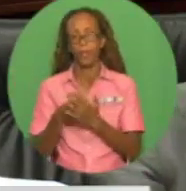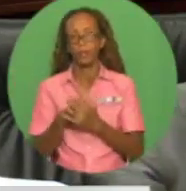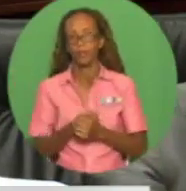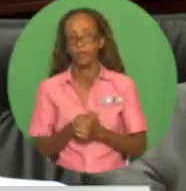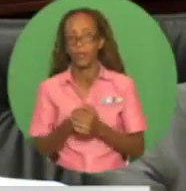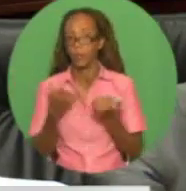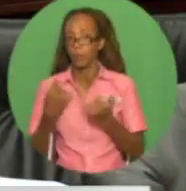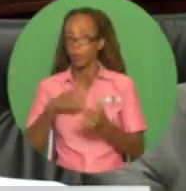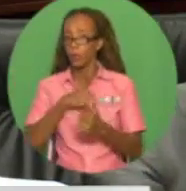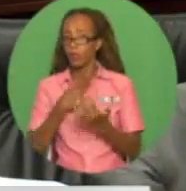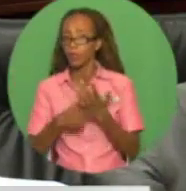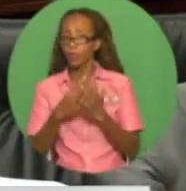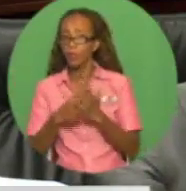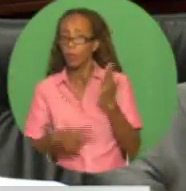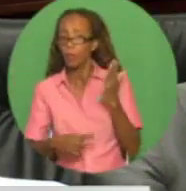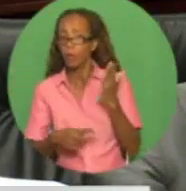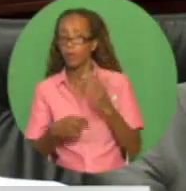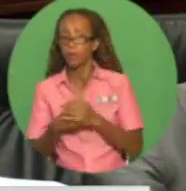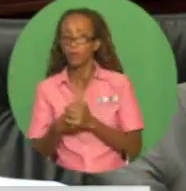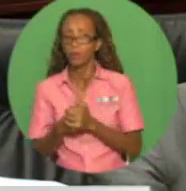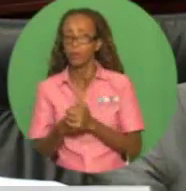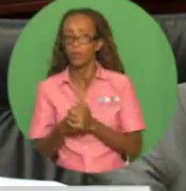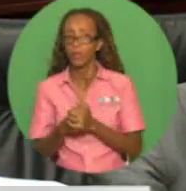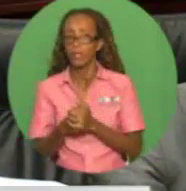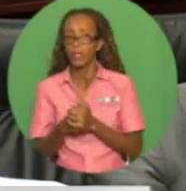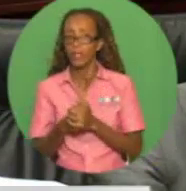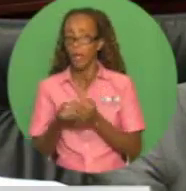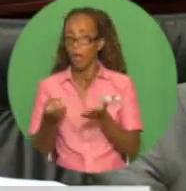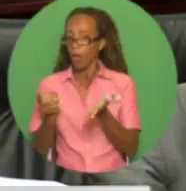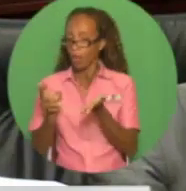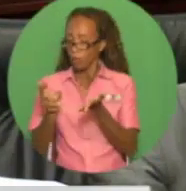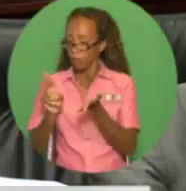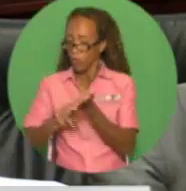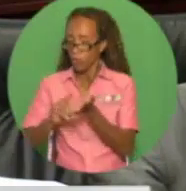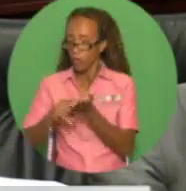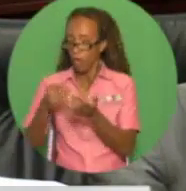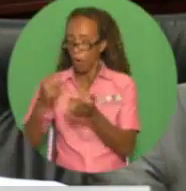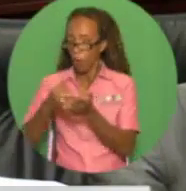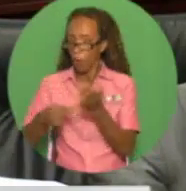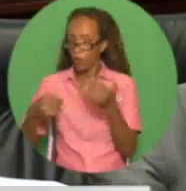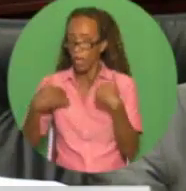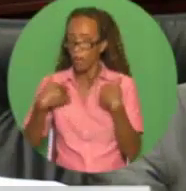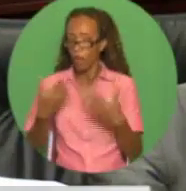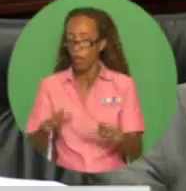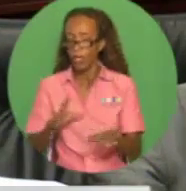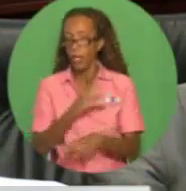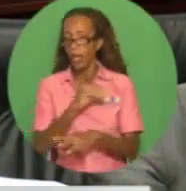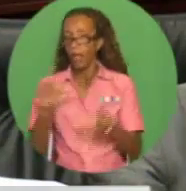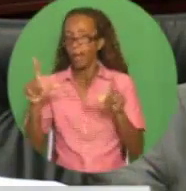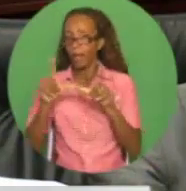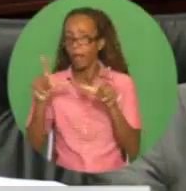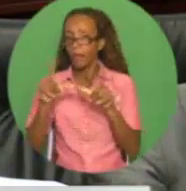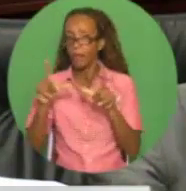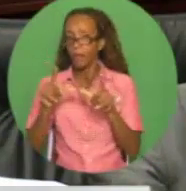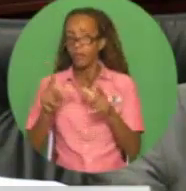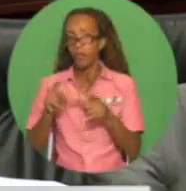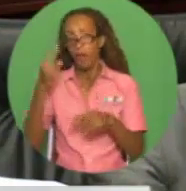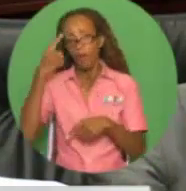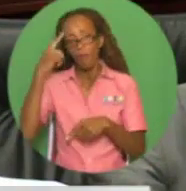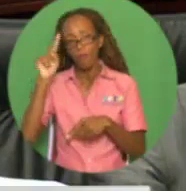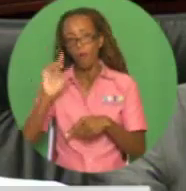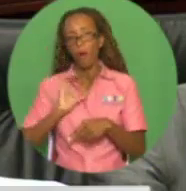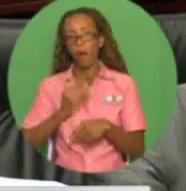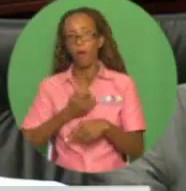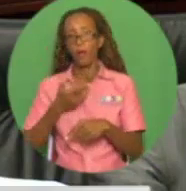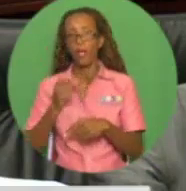centered on the existing contractual and commercial arrangements. The extension of the licensing of Trin-1 and the production